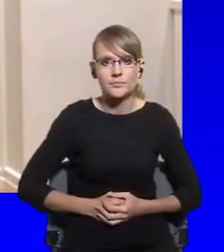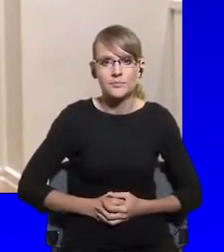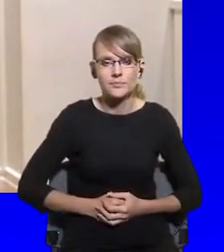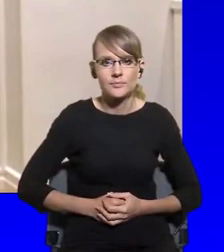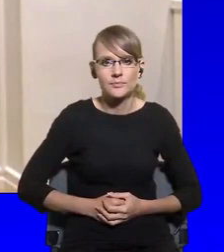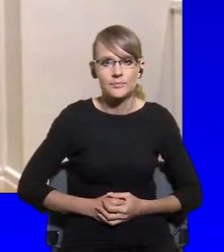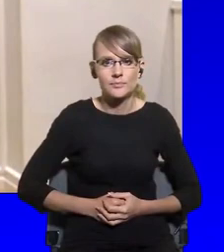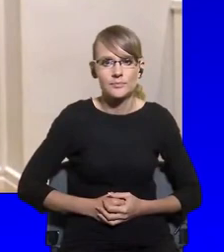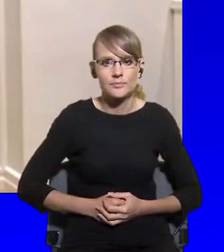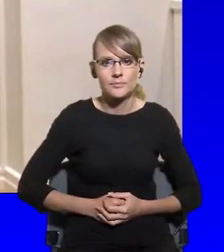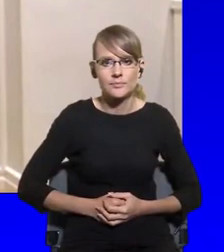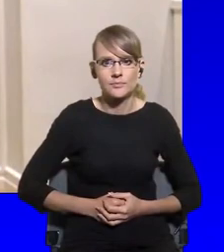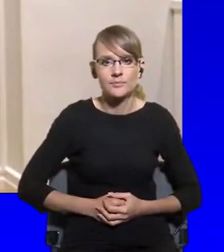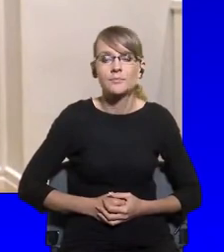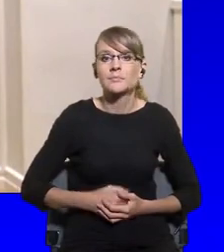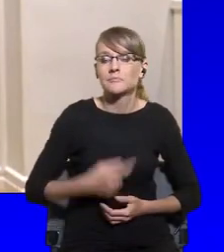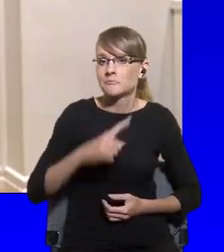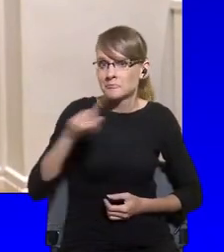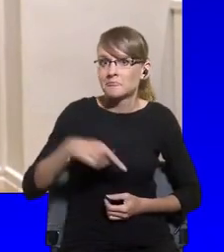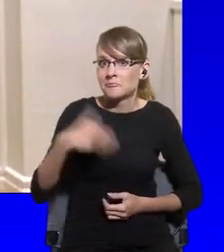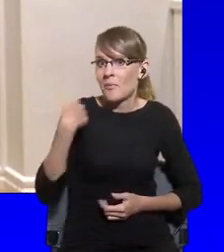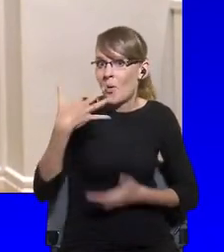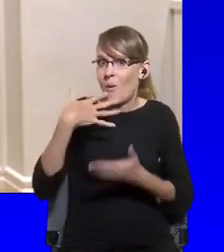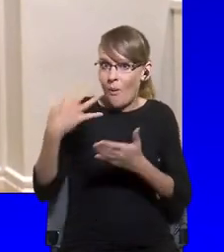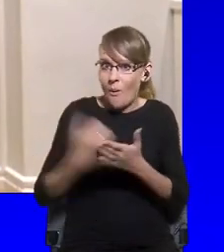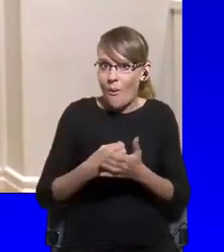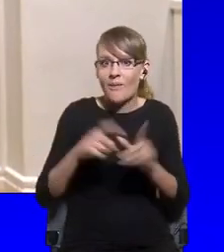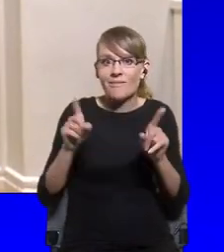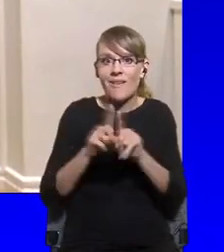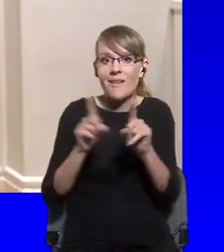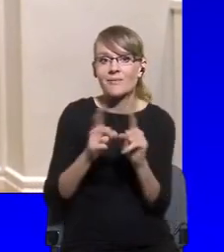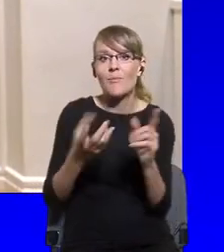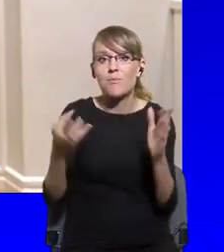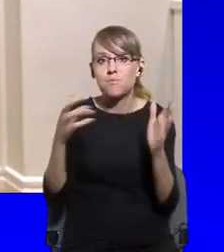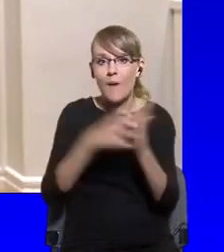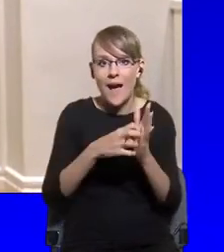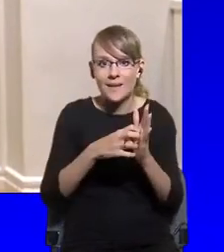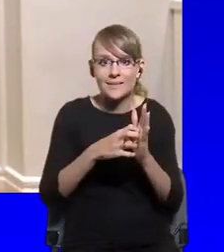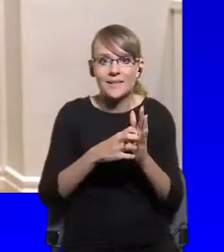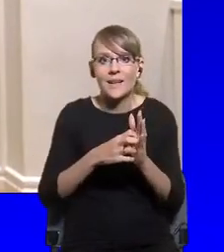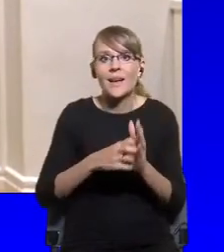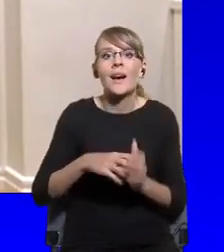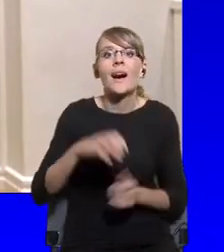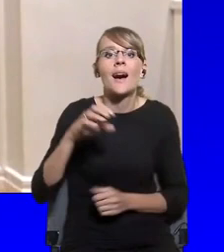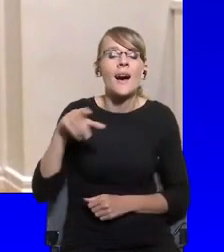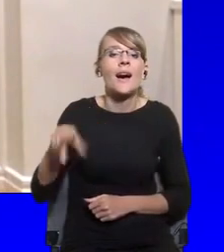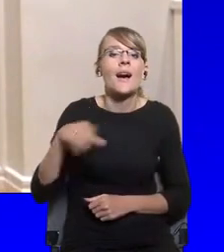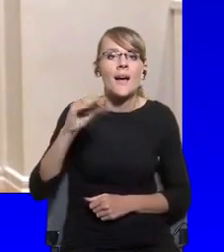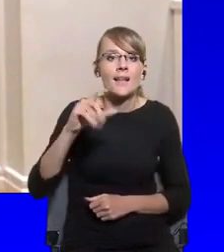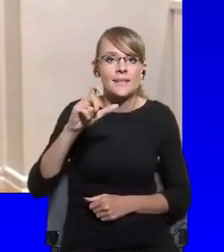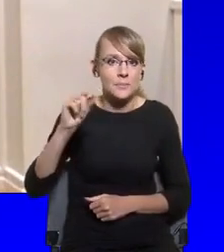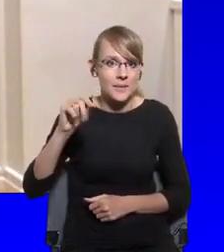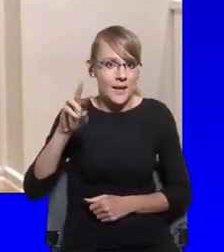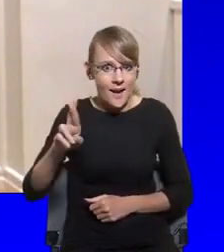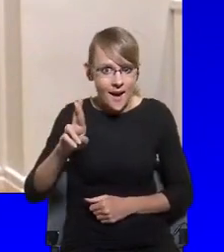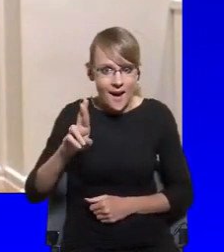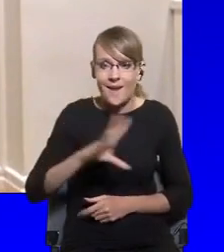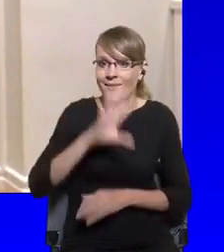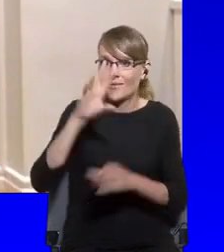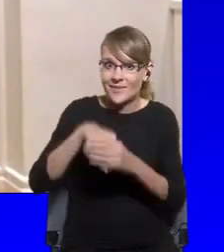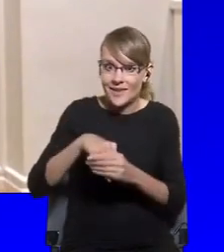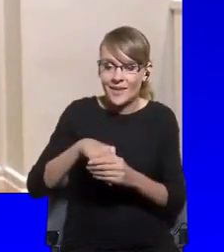where you can clearly sort of take from that emergency measures